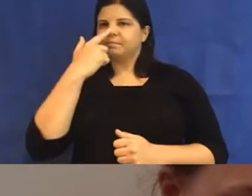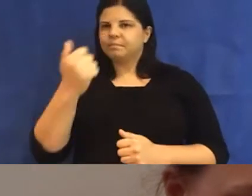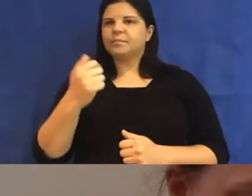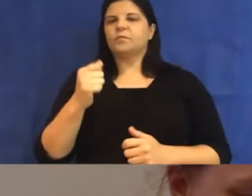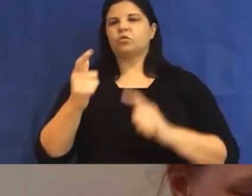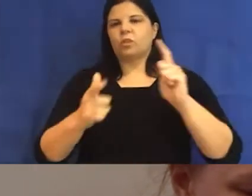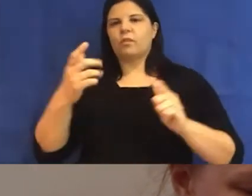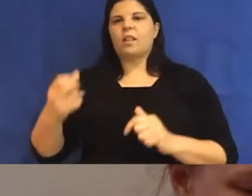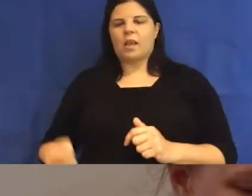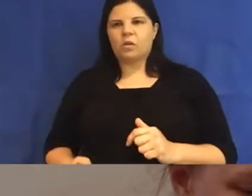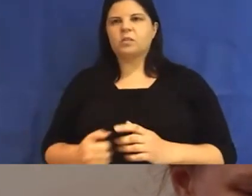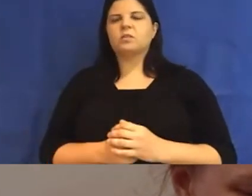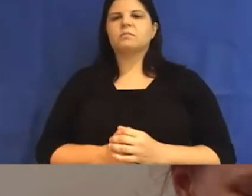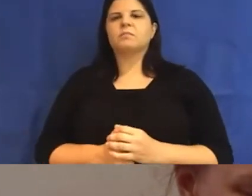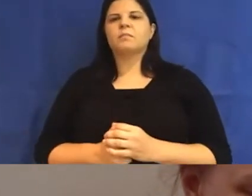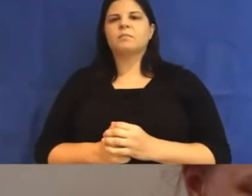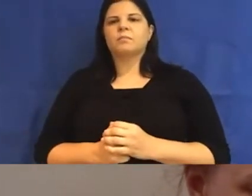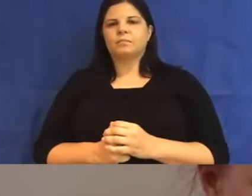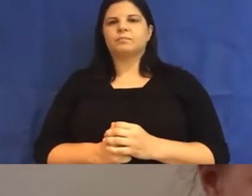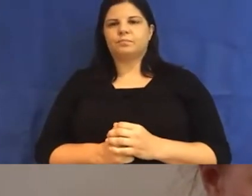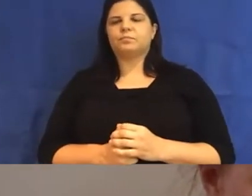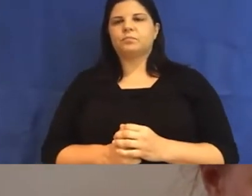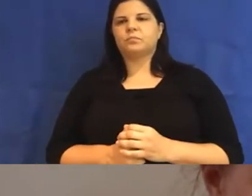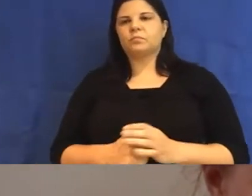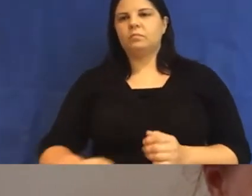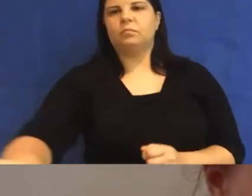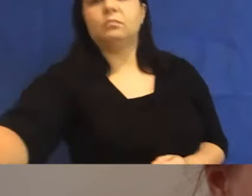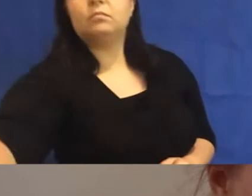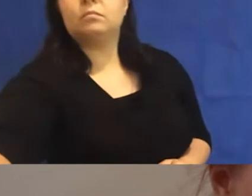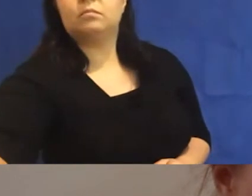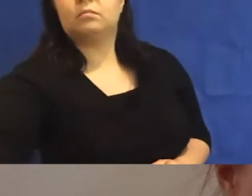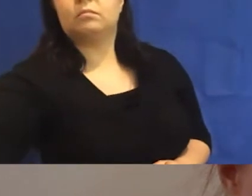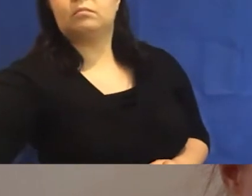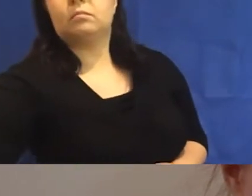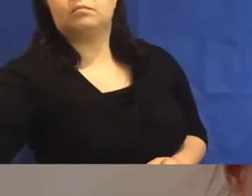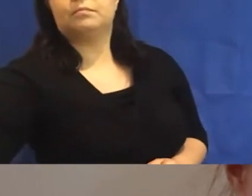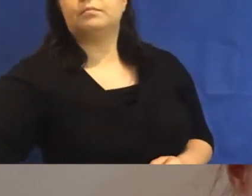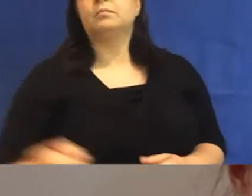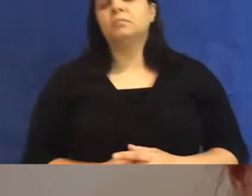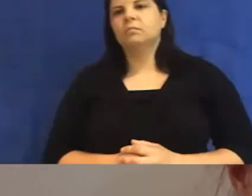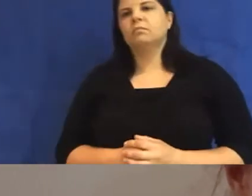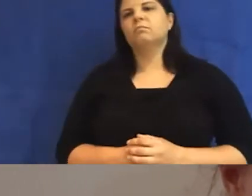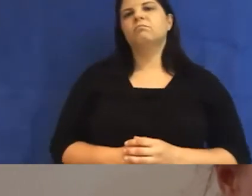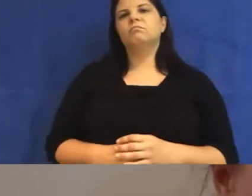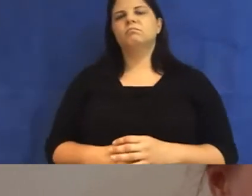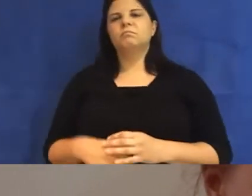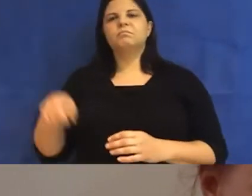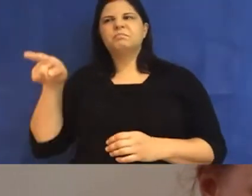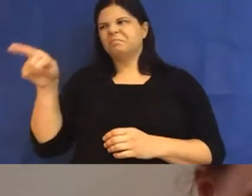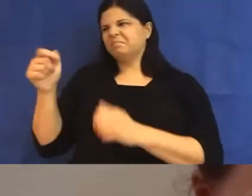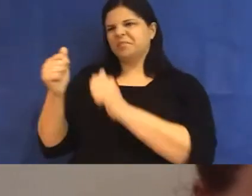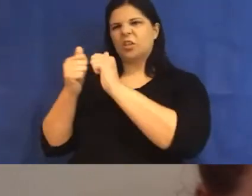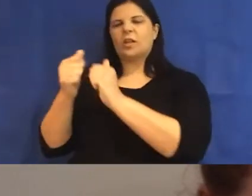casual academic at the after party of a conference. He told me he had put the exorbitant registration fee on his credit card. He and his